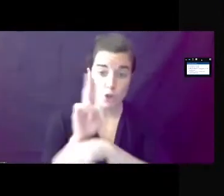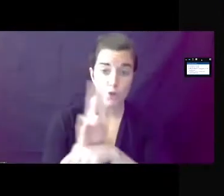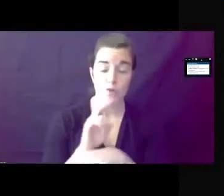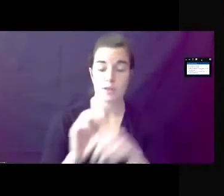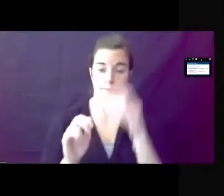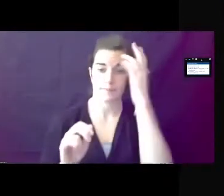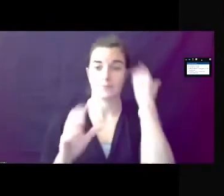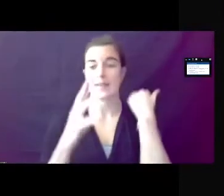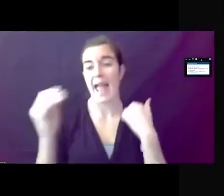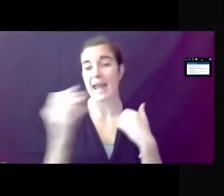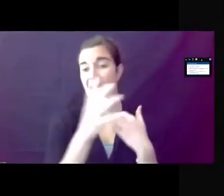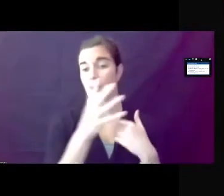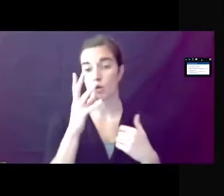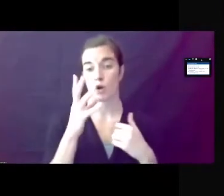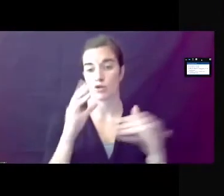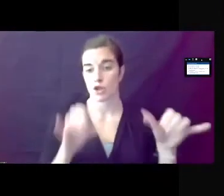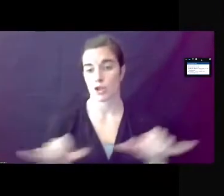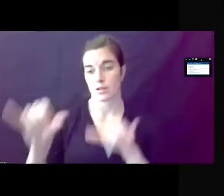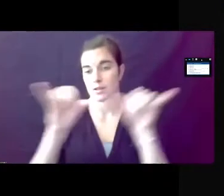agriculture standards.